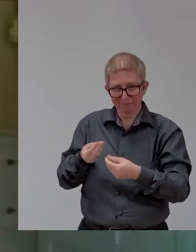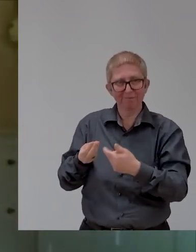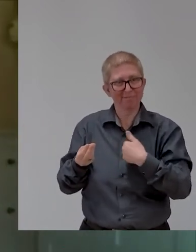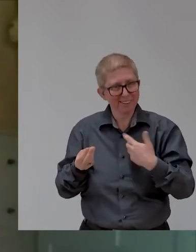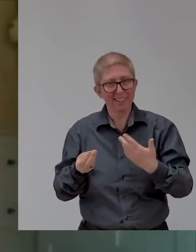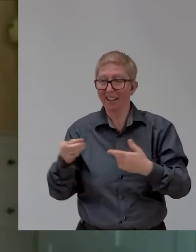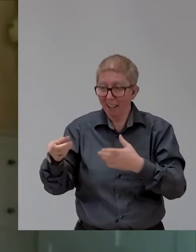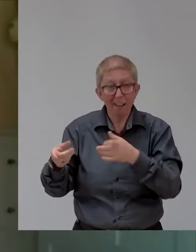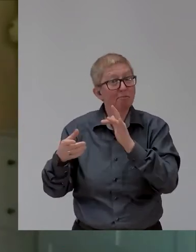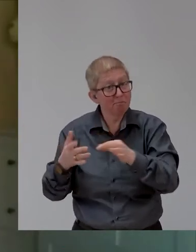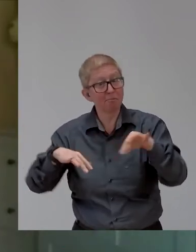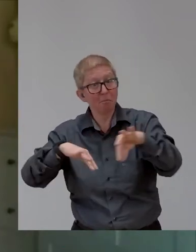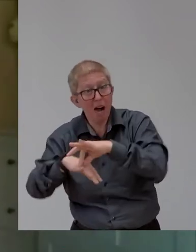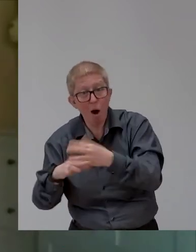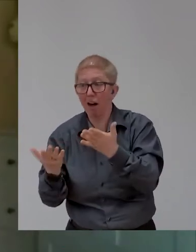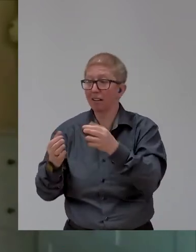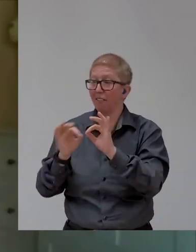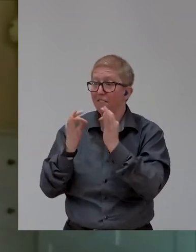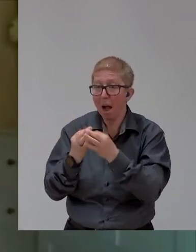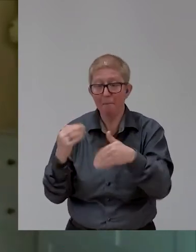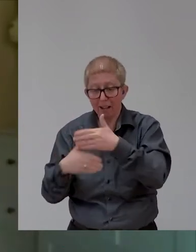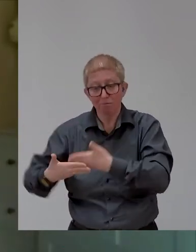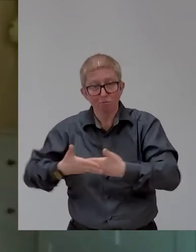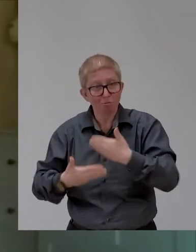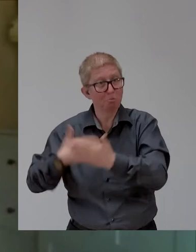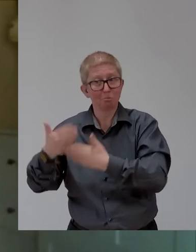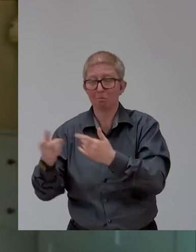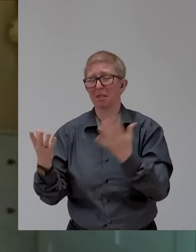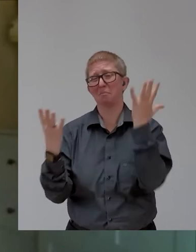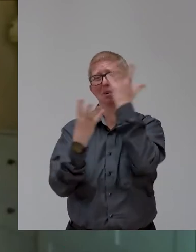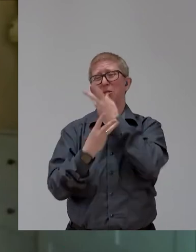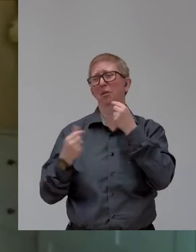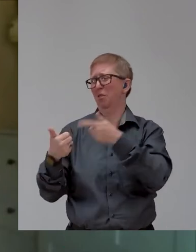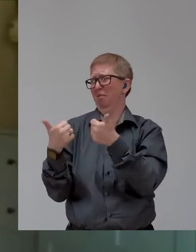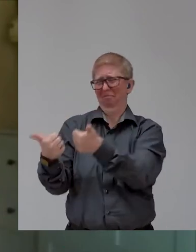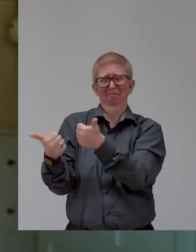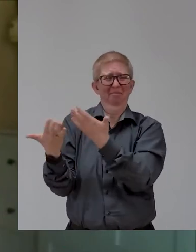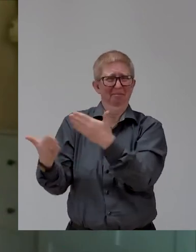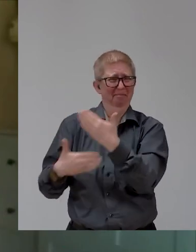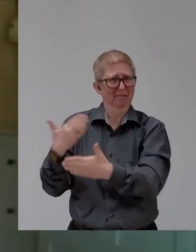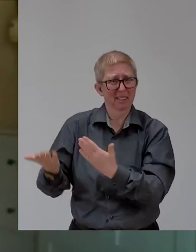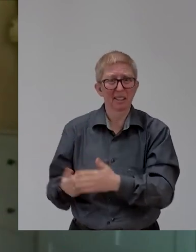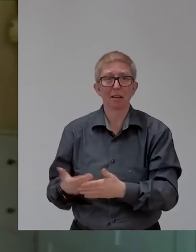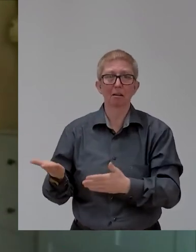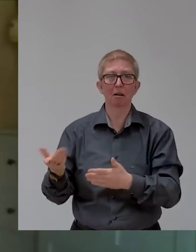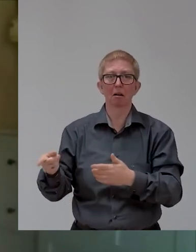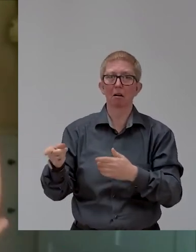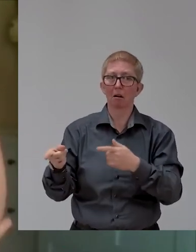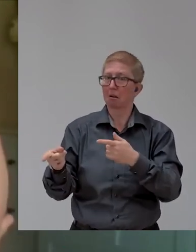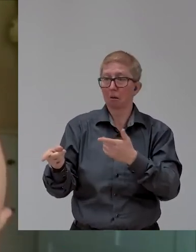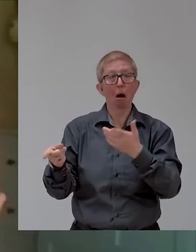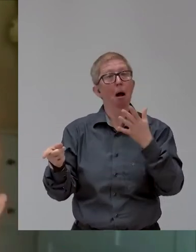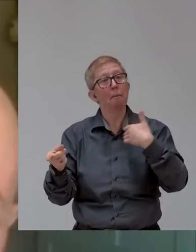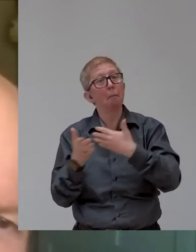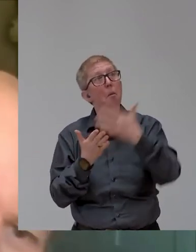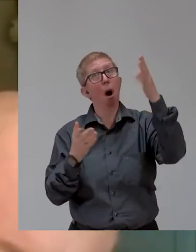I just, I just, that warms my heart. It really does. And I think that's fantastic. So, but that, that was the limit of my experience and they're based in Australia.